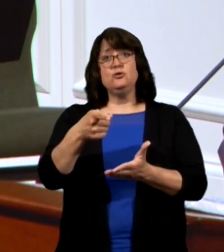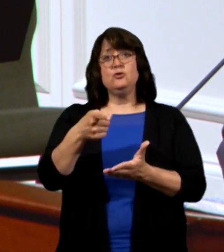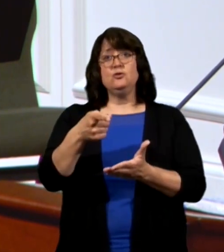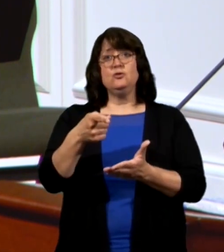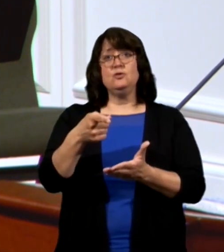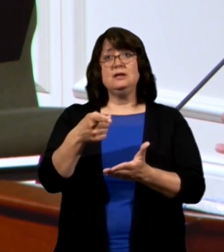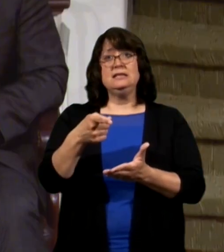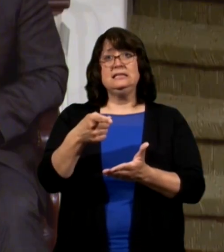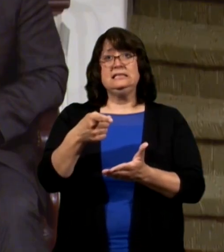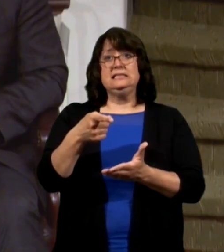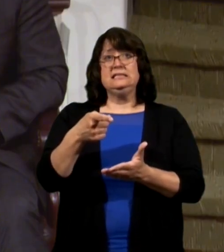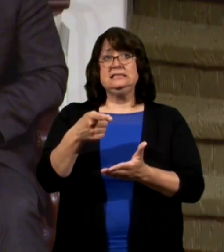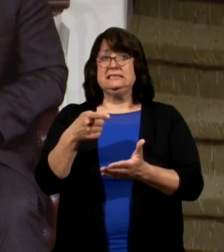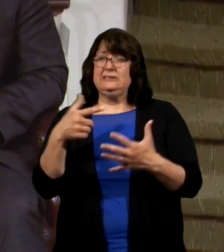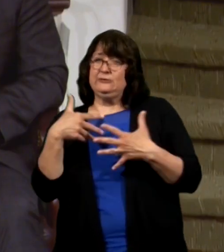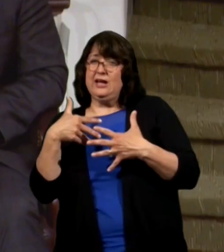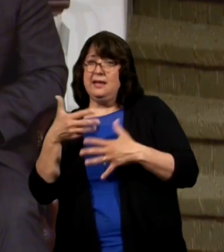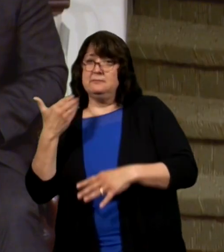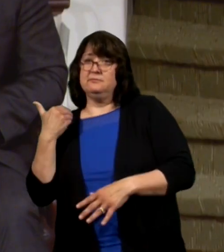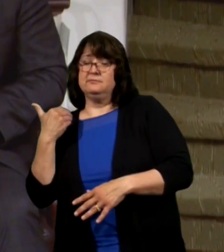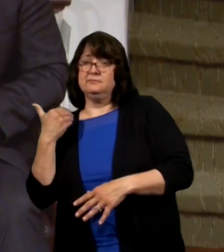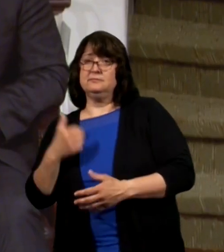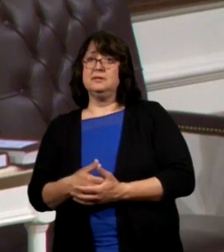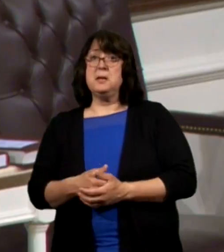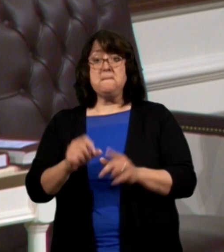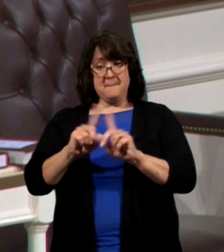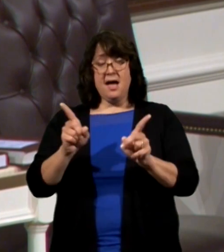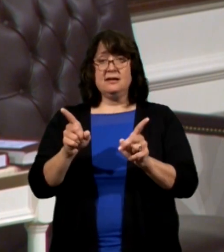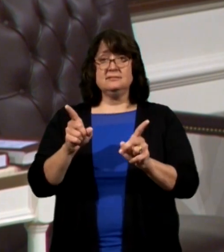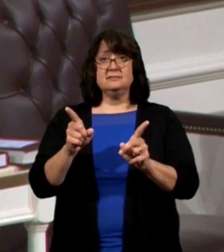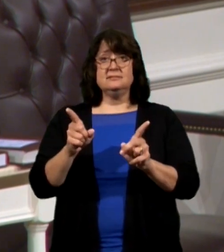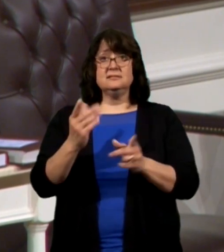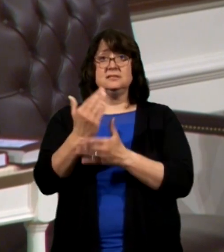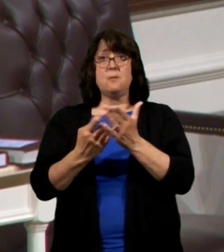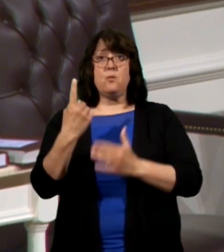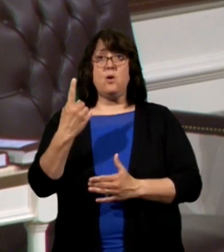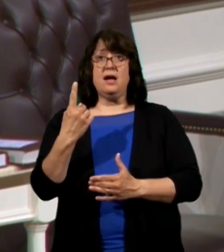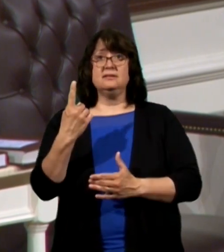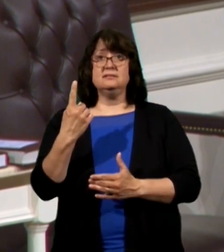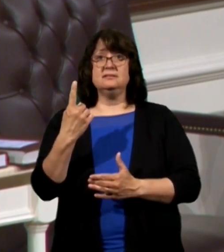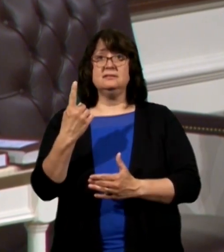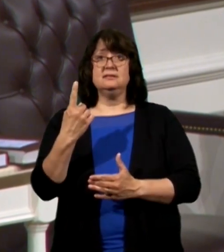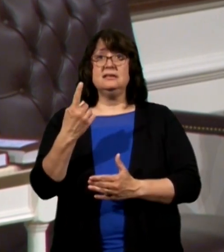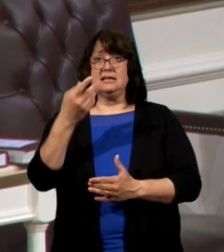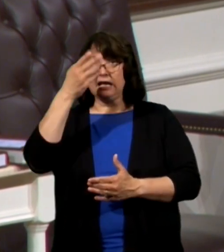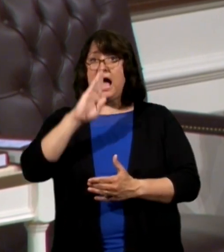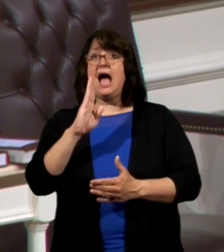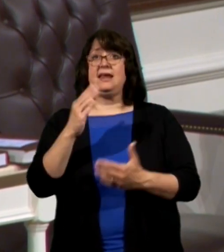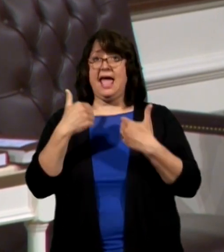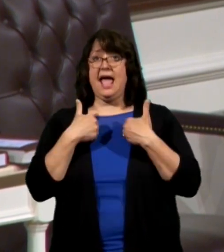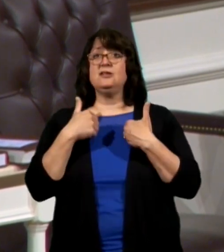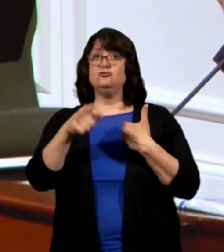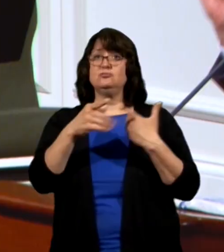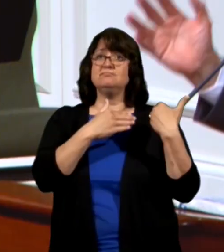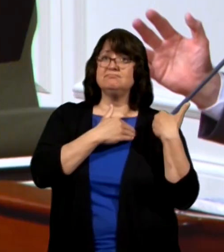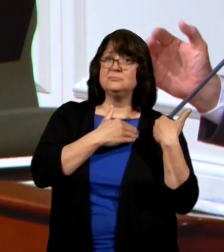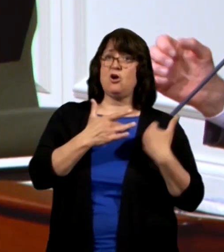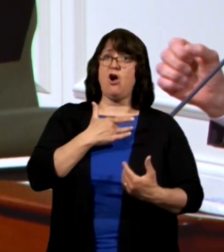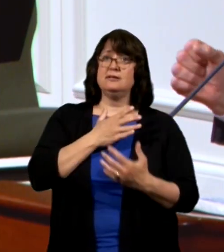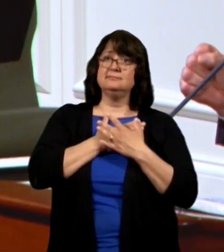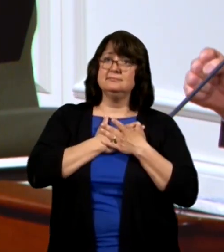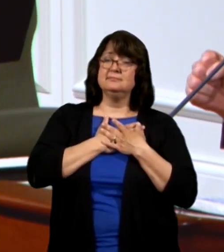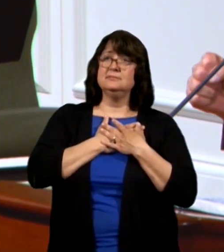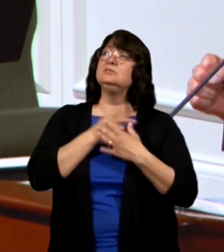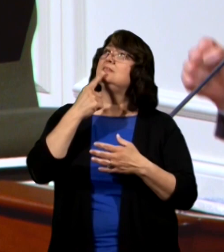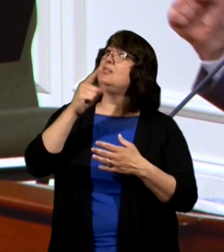stiff armed away in the past but there's somebody that God has on your heart and you say Lord